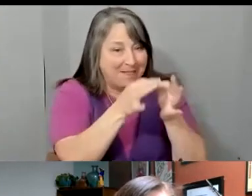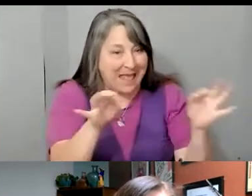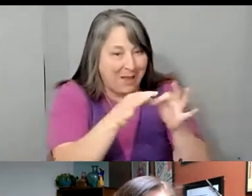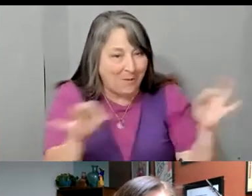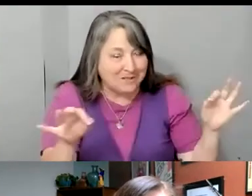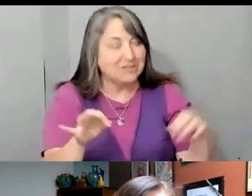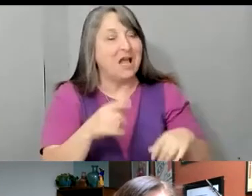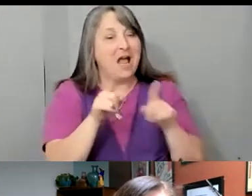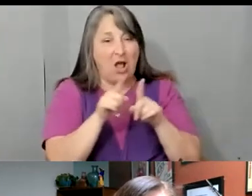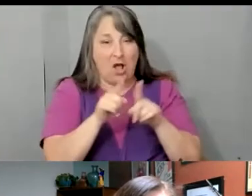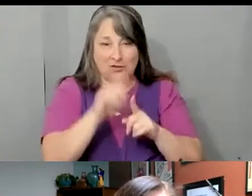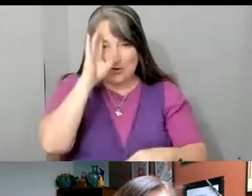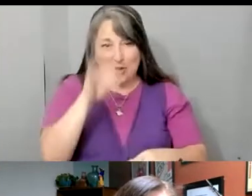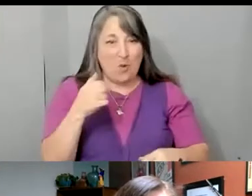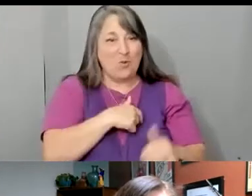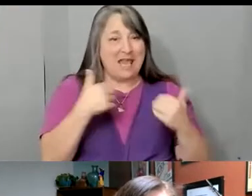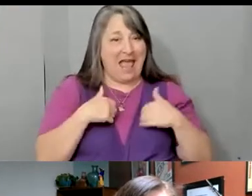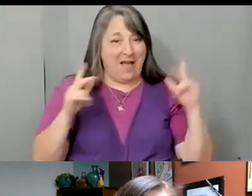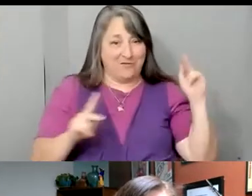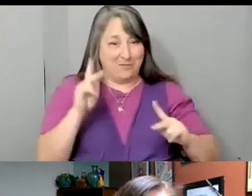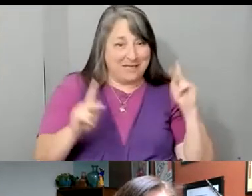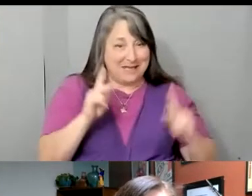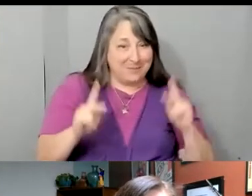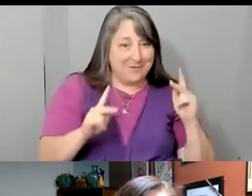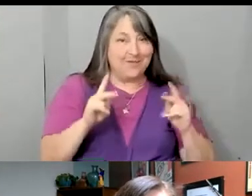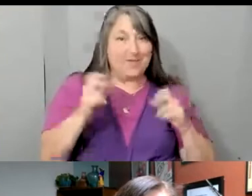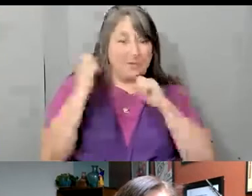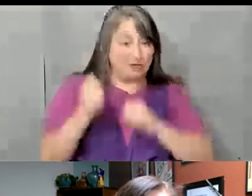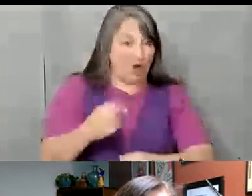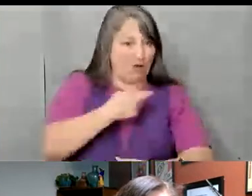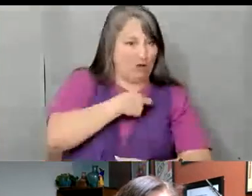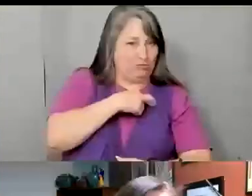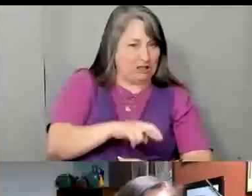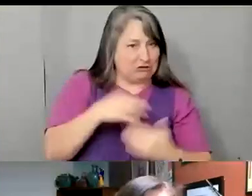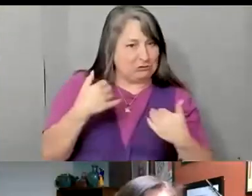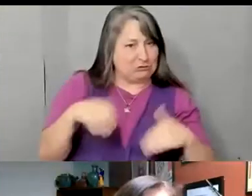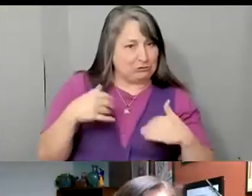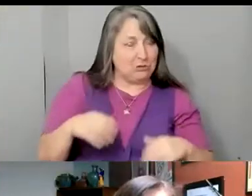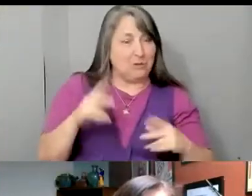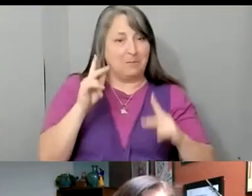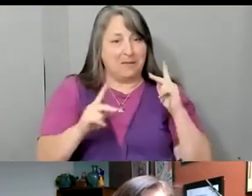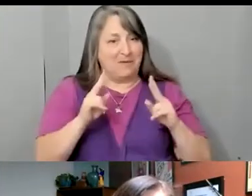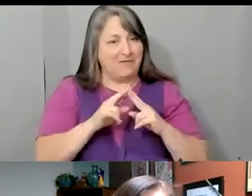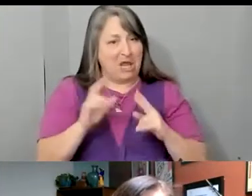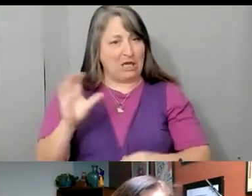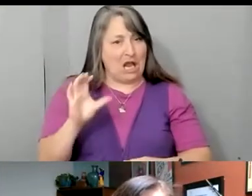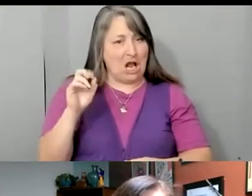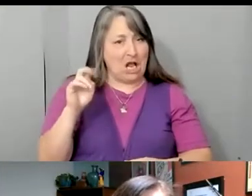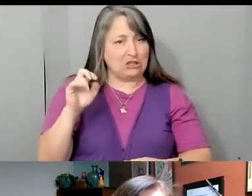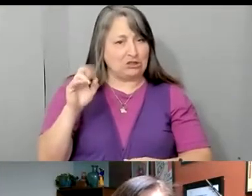personas que son muy religiosas, conservadoras, y también que en este momento estoy peleando